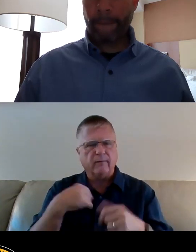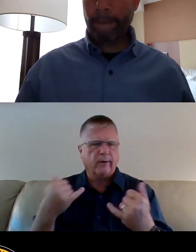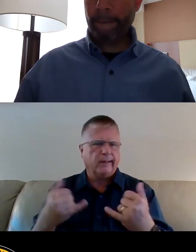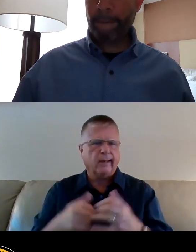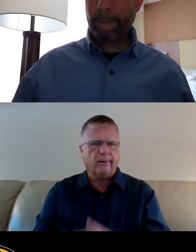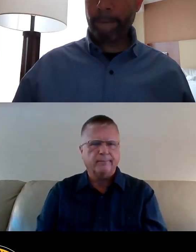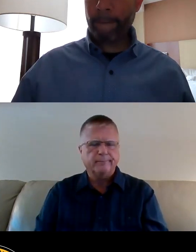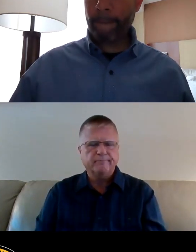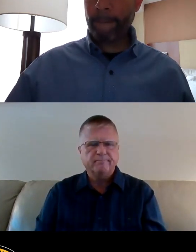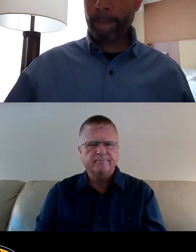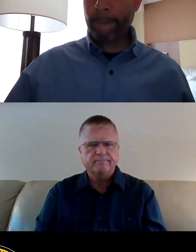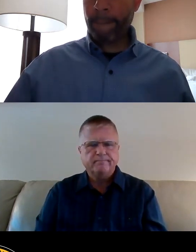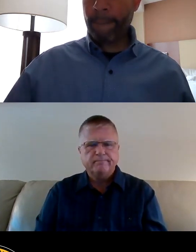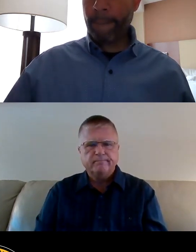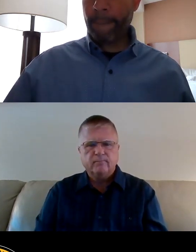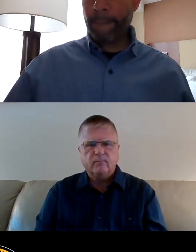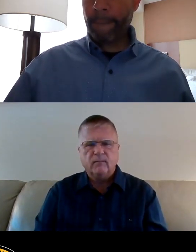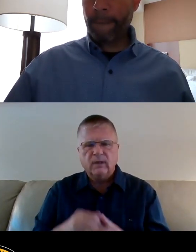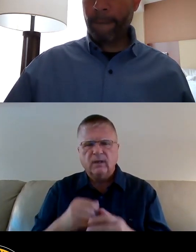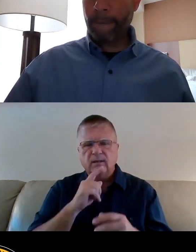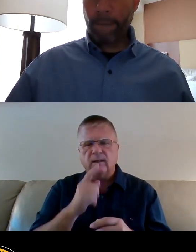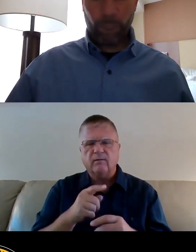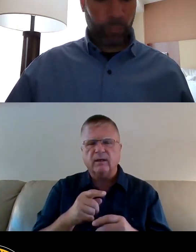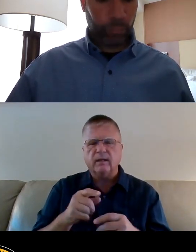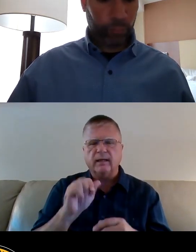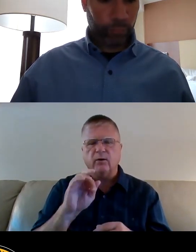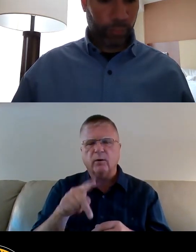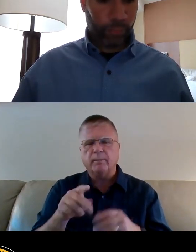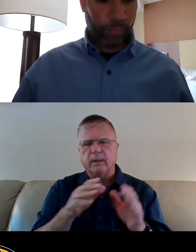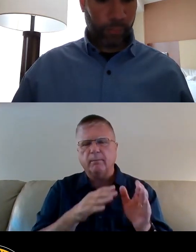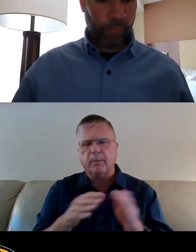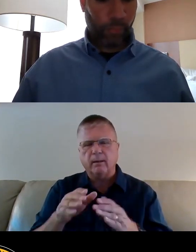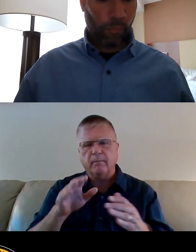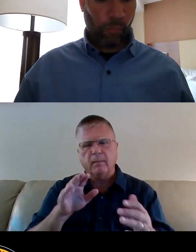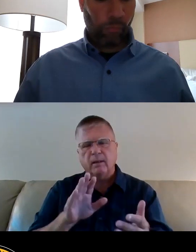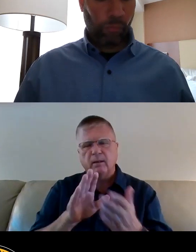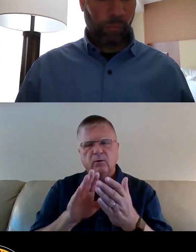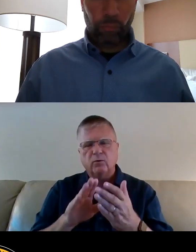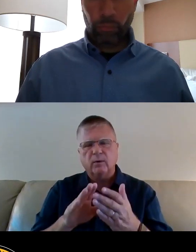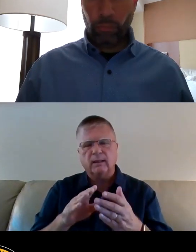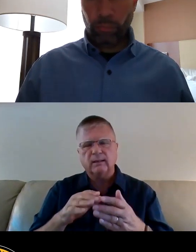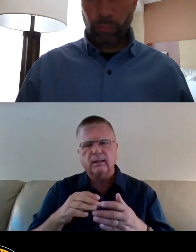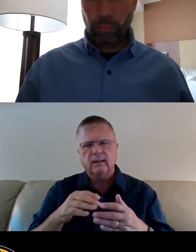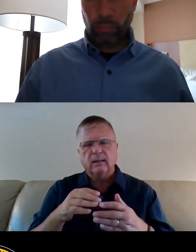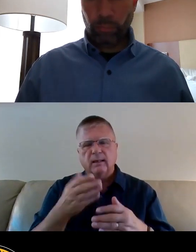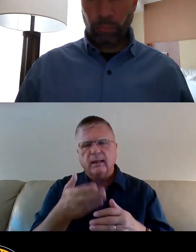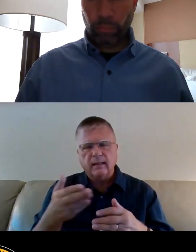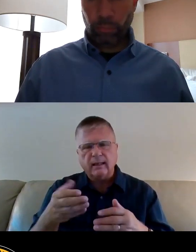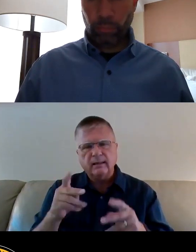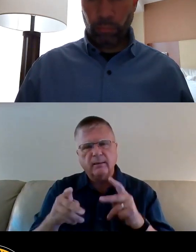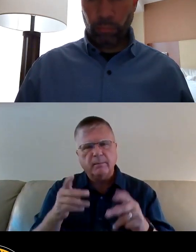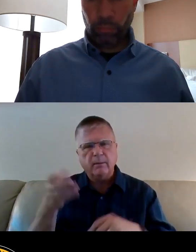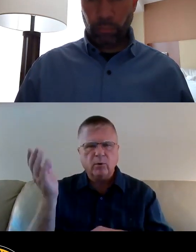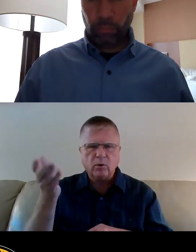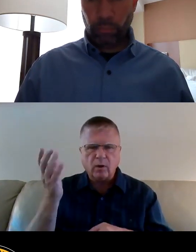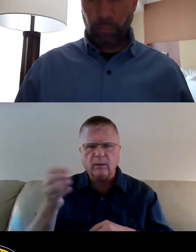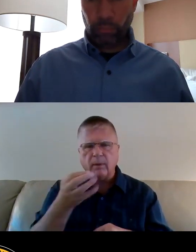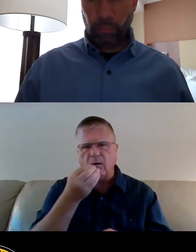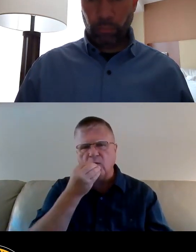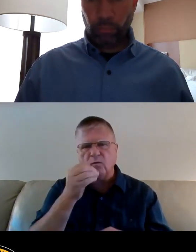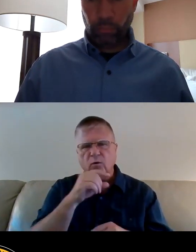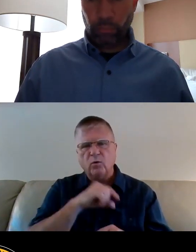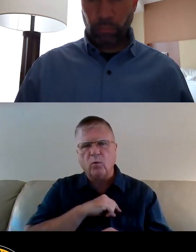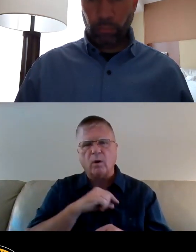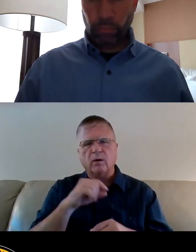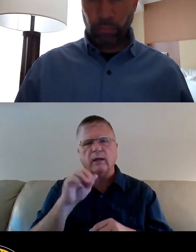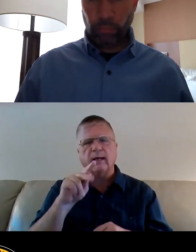Additionally, the ARP plan as is does not address a lot of the aspects that people spoke on today. Food quality access, emergency